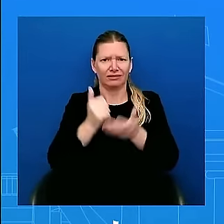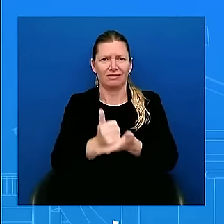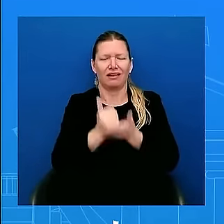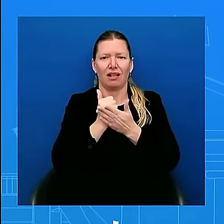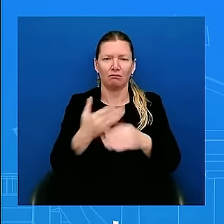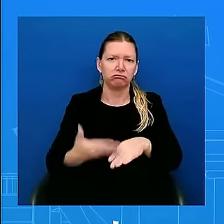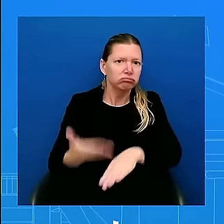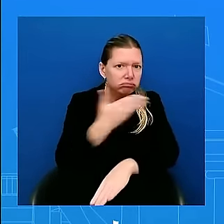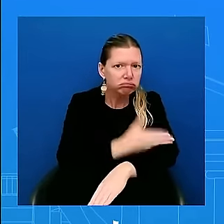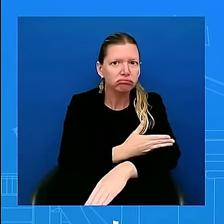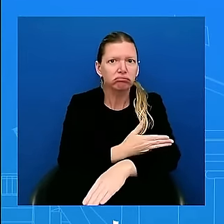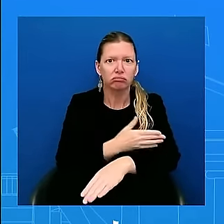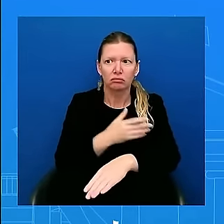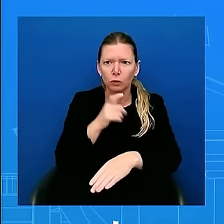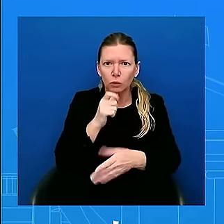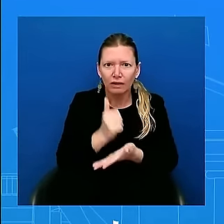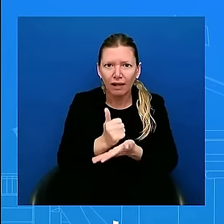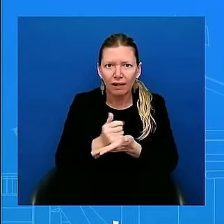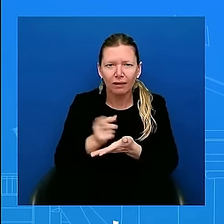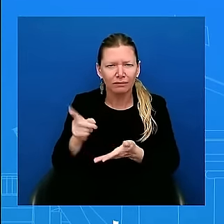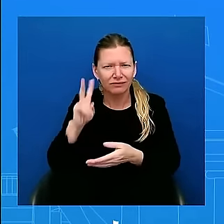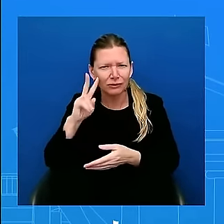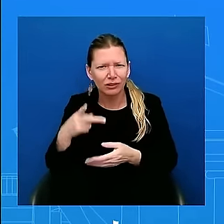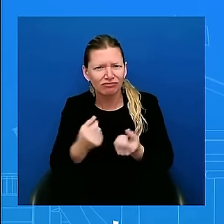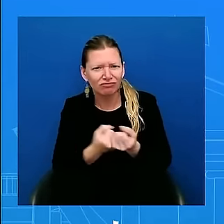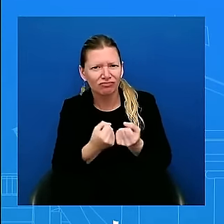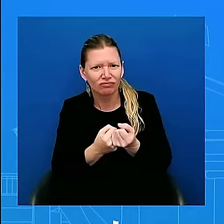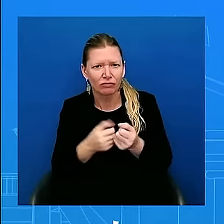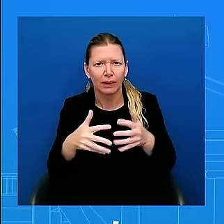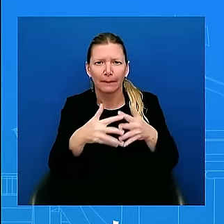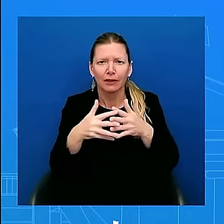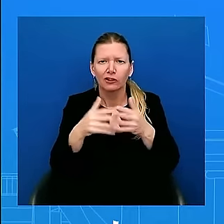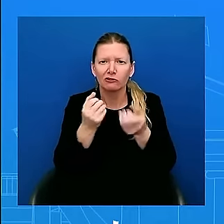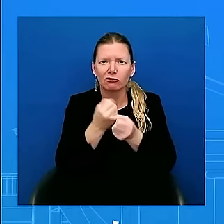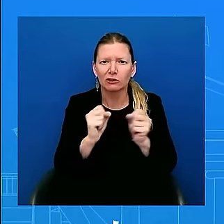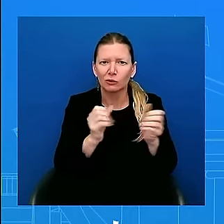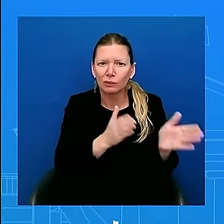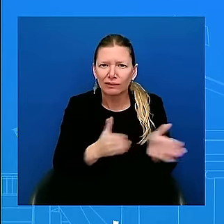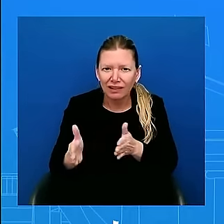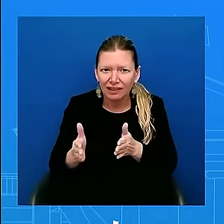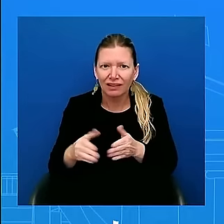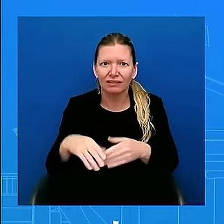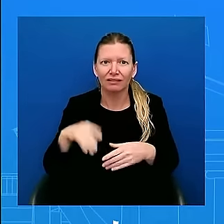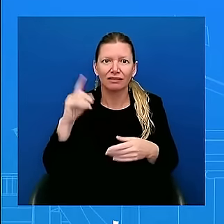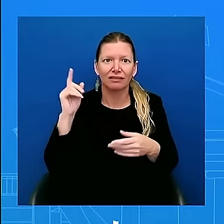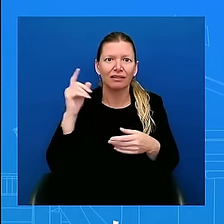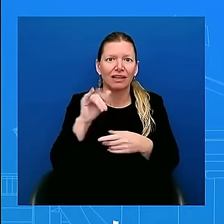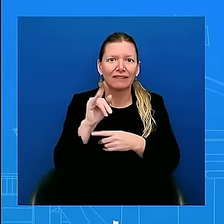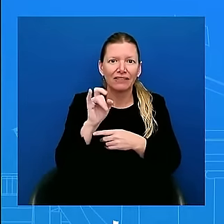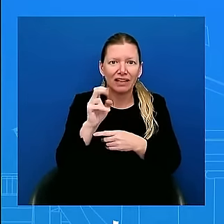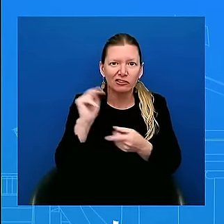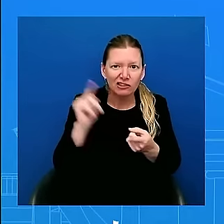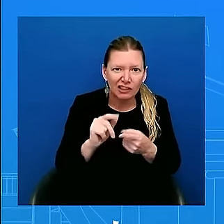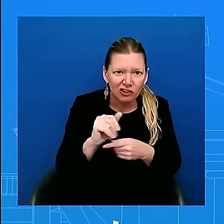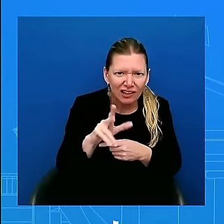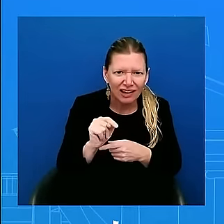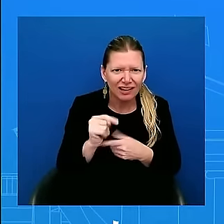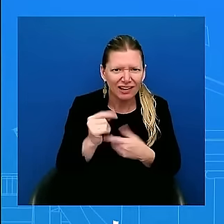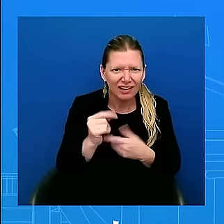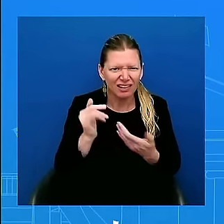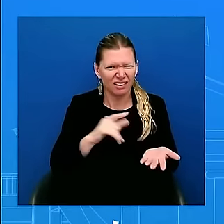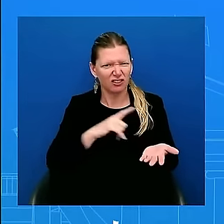it across the odds she also presides right in the senate right she she really gave us some really important